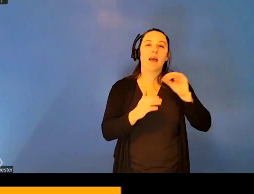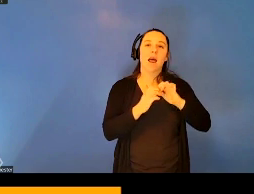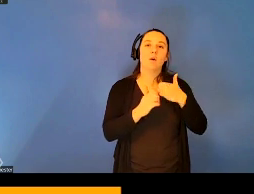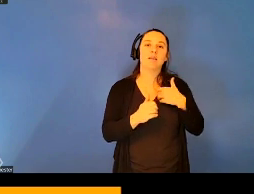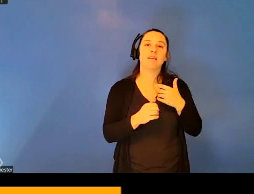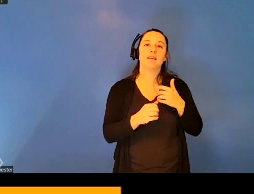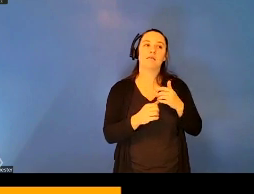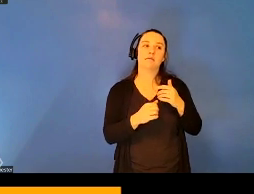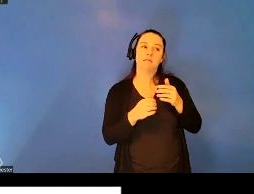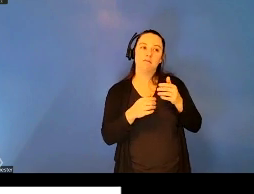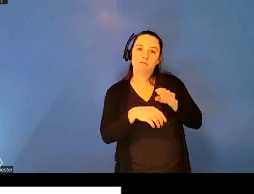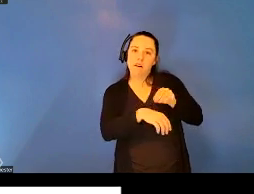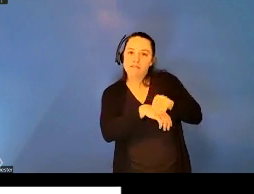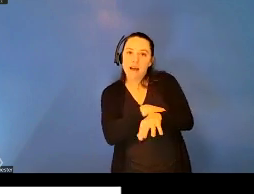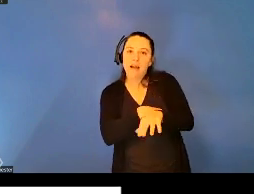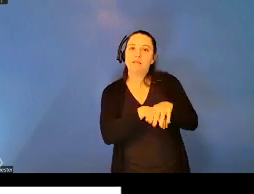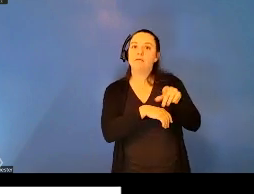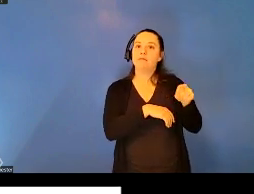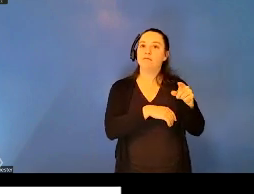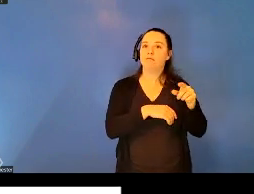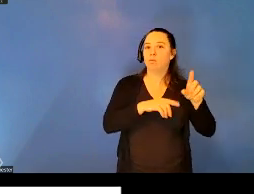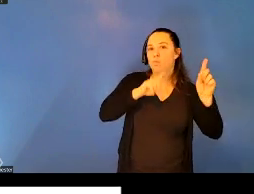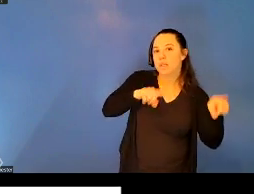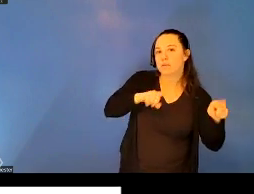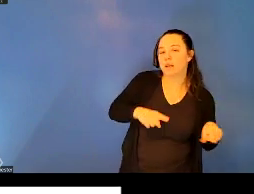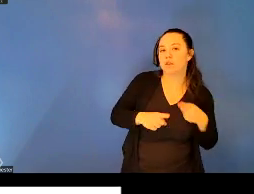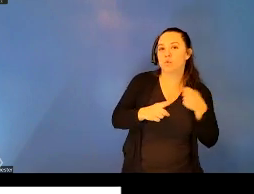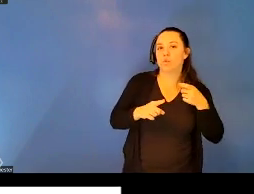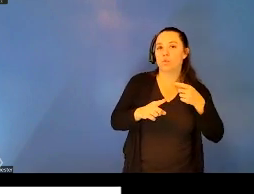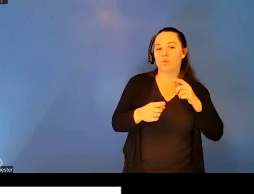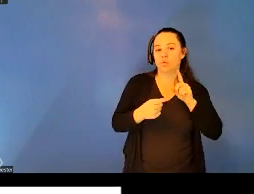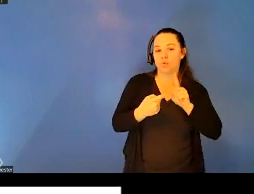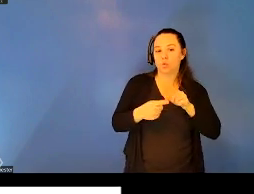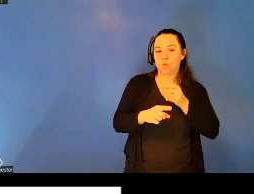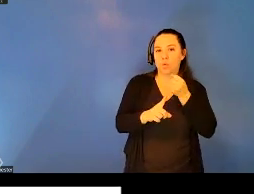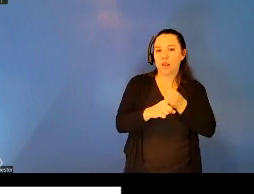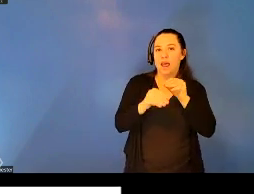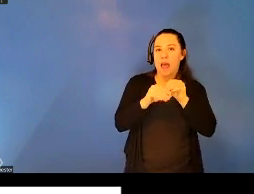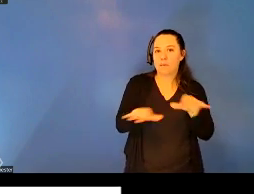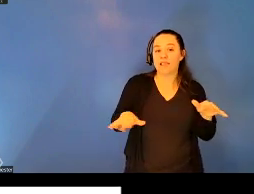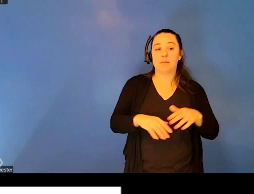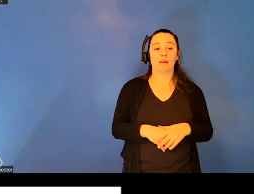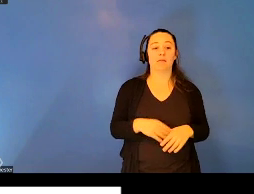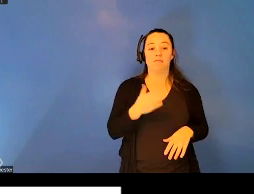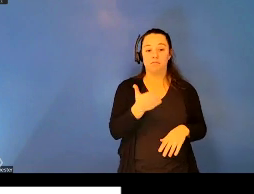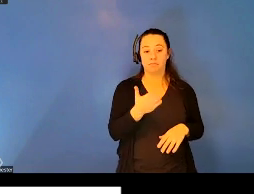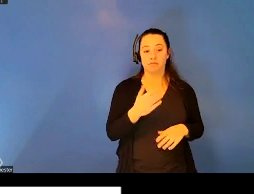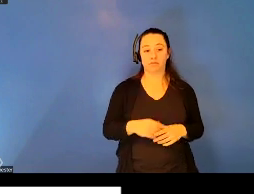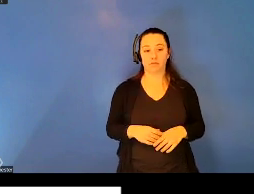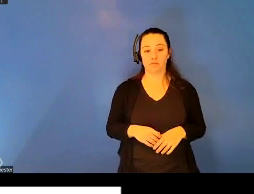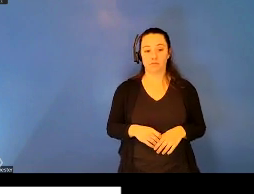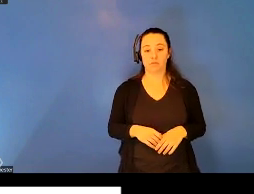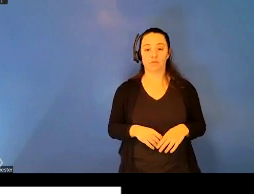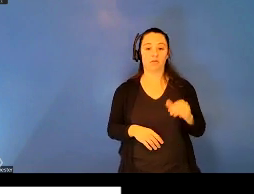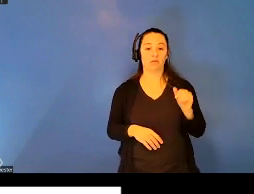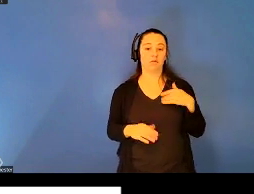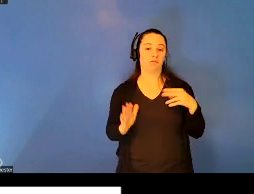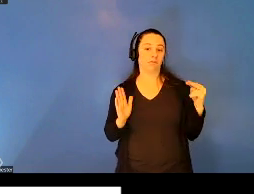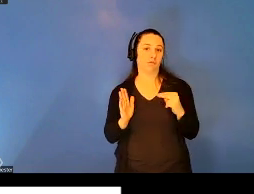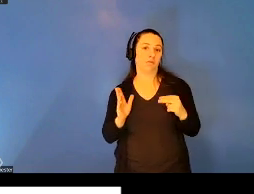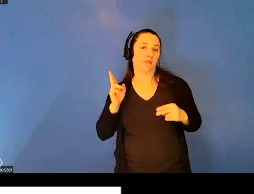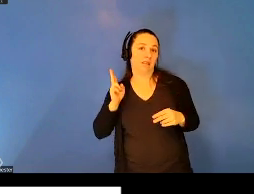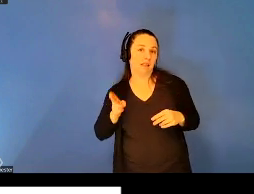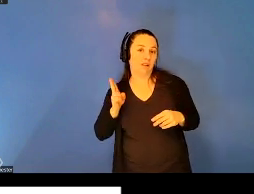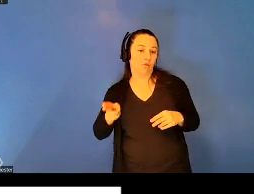epidemic emergency? Well, to explore that, those questions, I look at the international, the history of the international sanitary